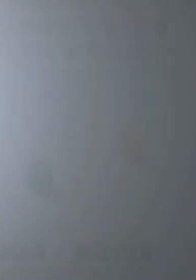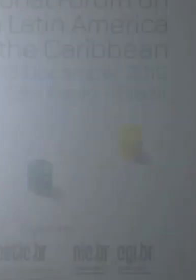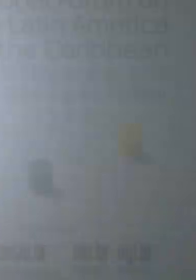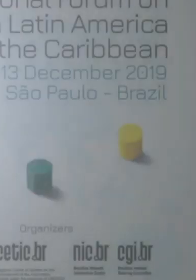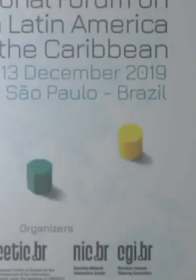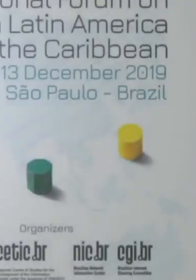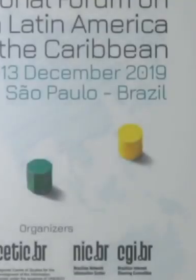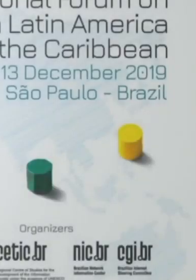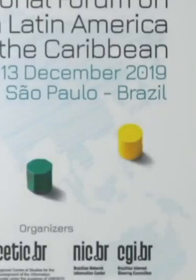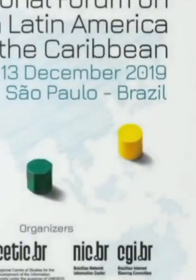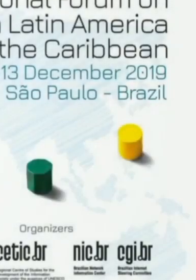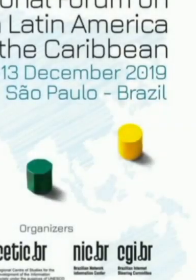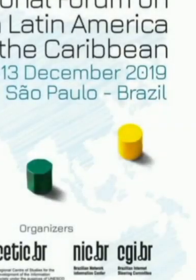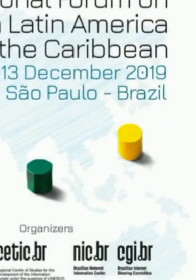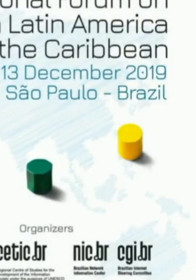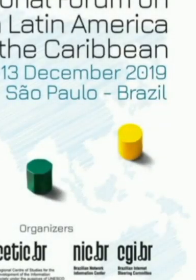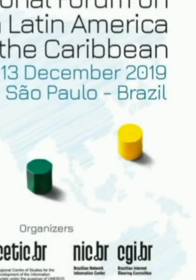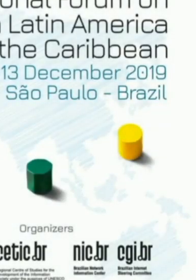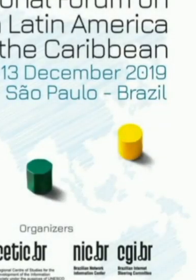dynamic woman's voice again